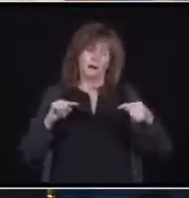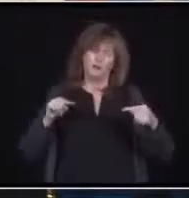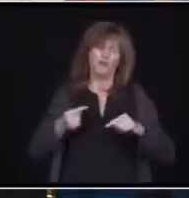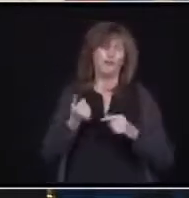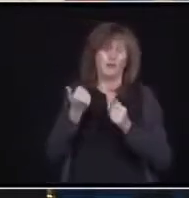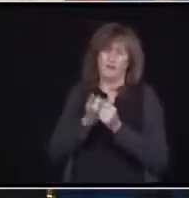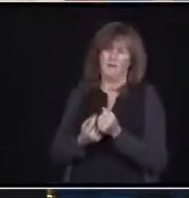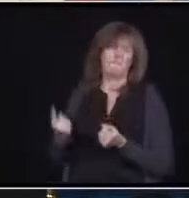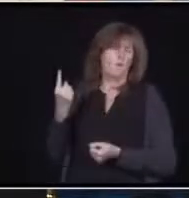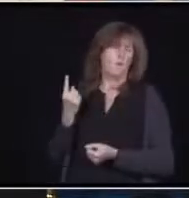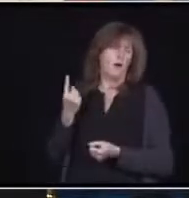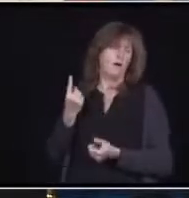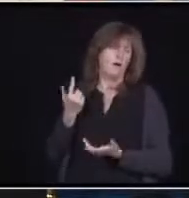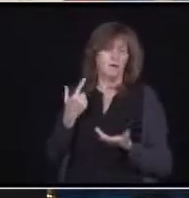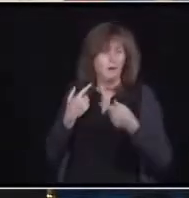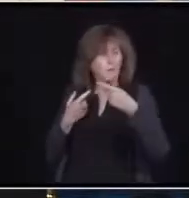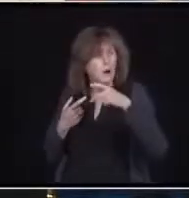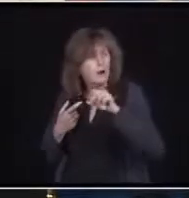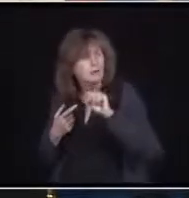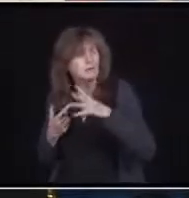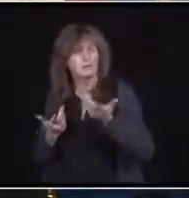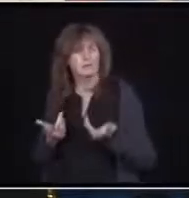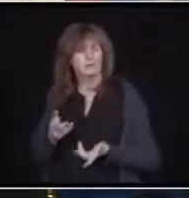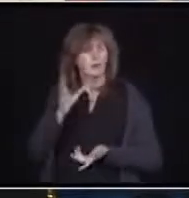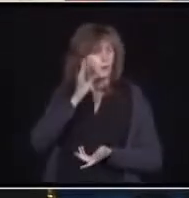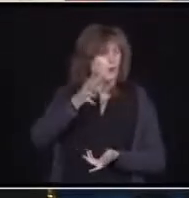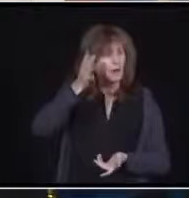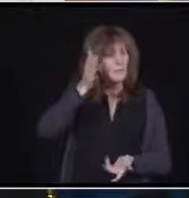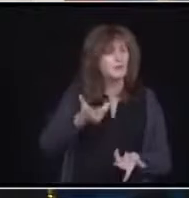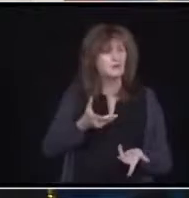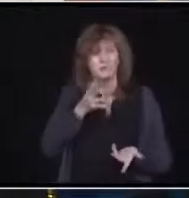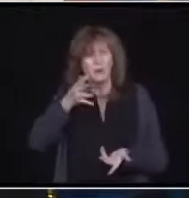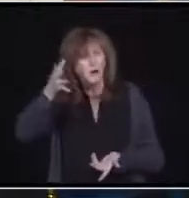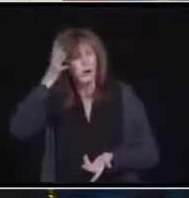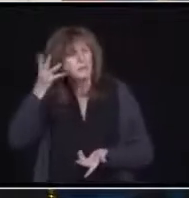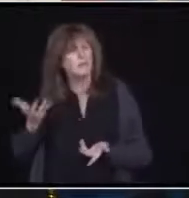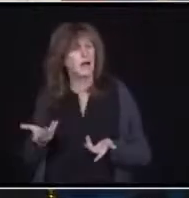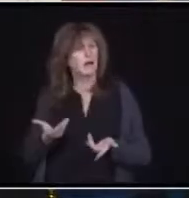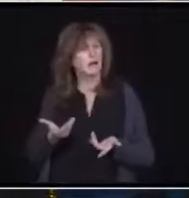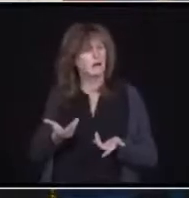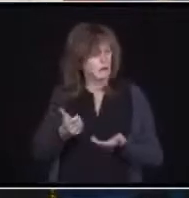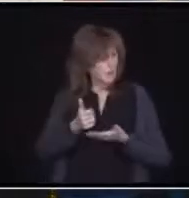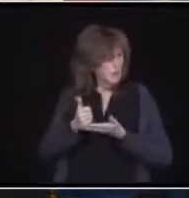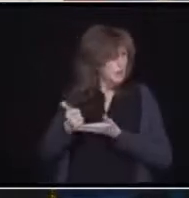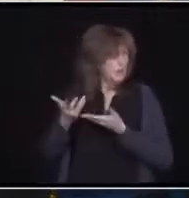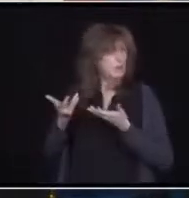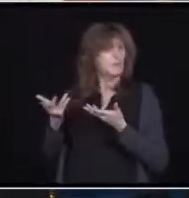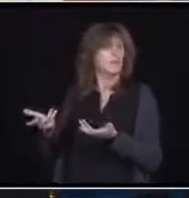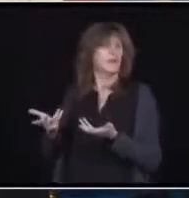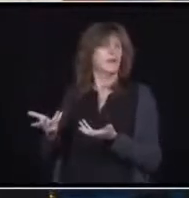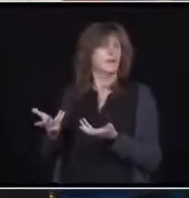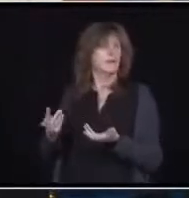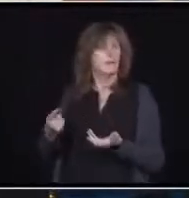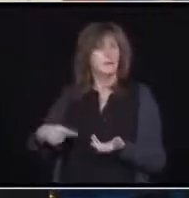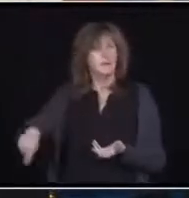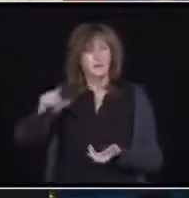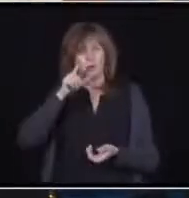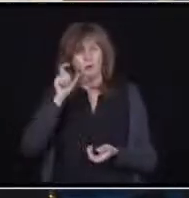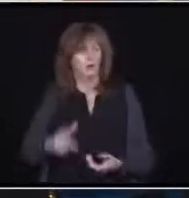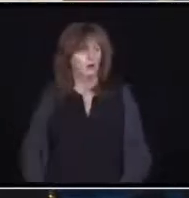PSWs and your grandparents and parents, help them out. You know, they don't need additional workload.